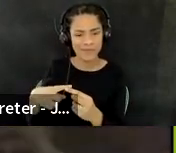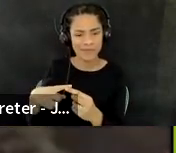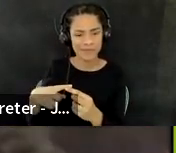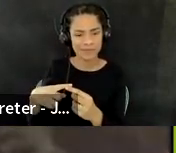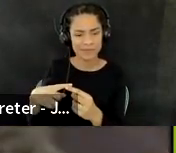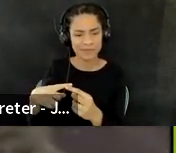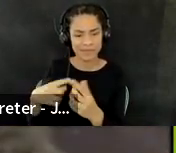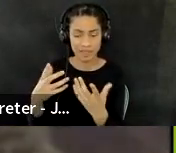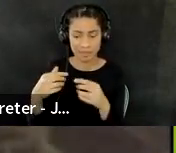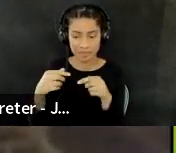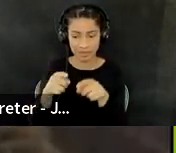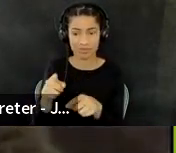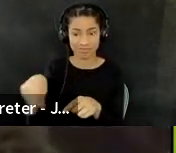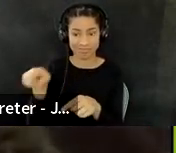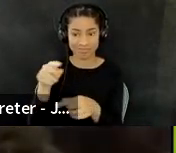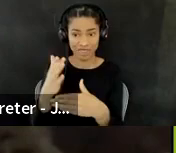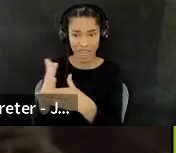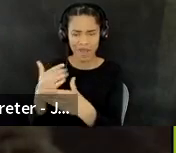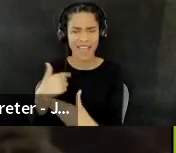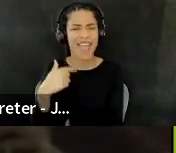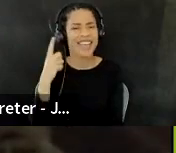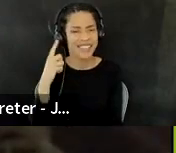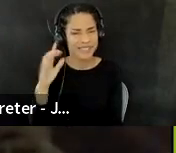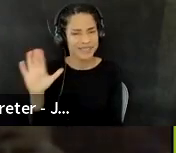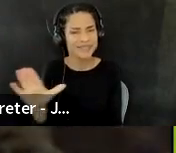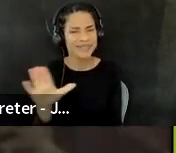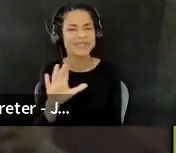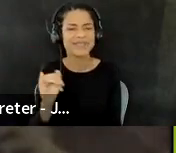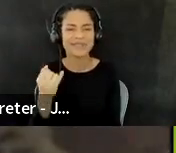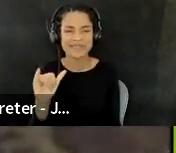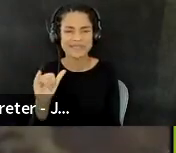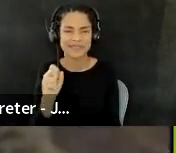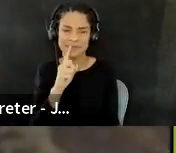during everyone's sharing as well. And so I really appreciate that.